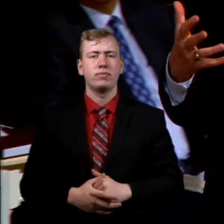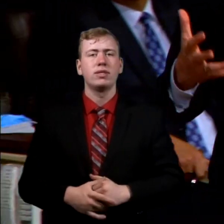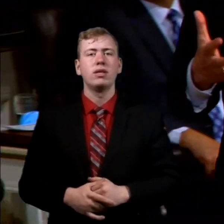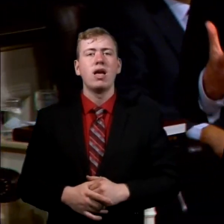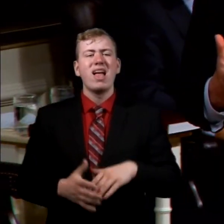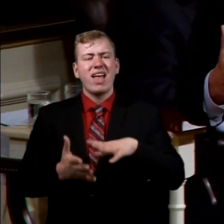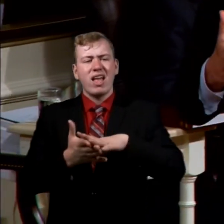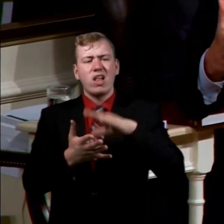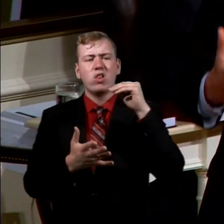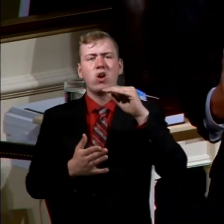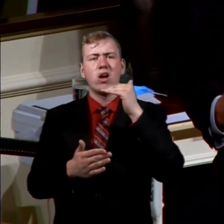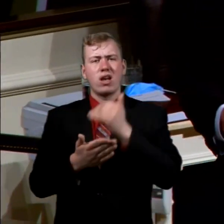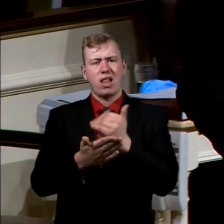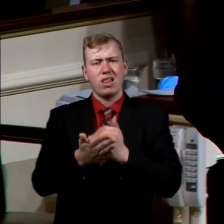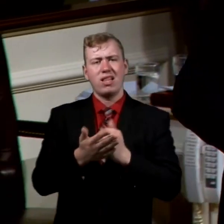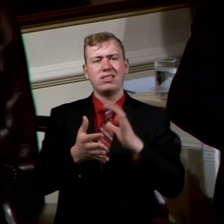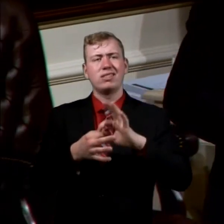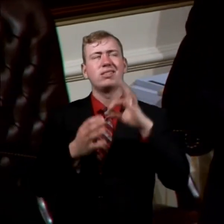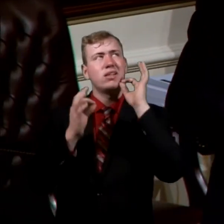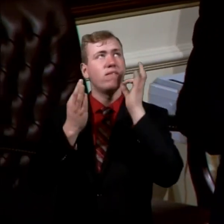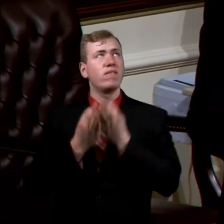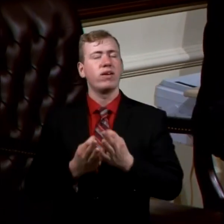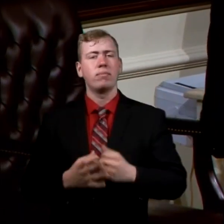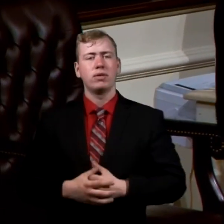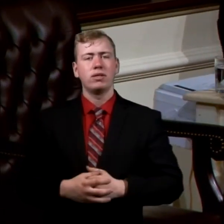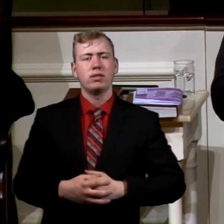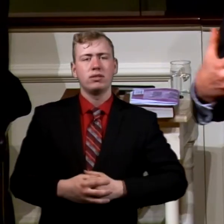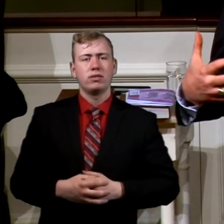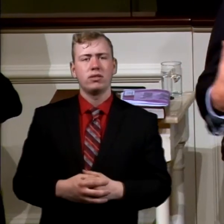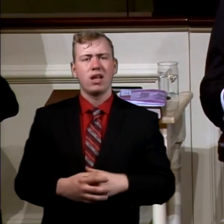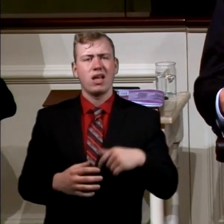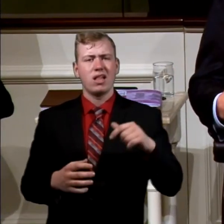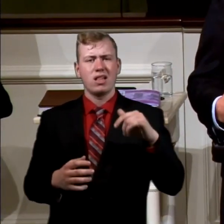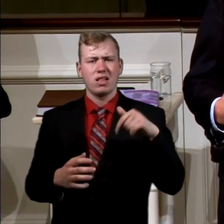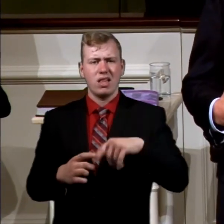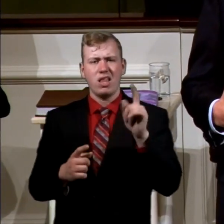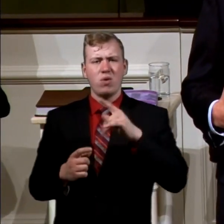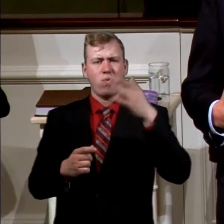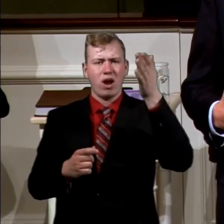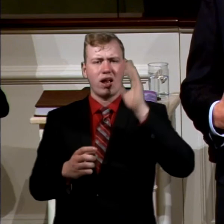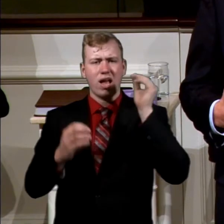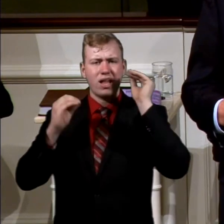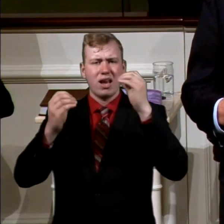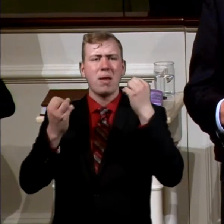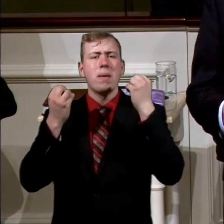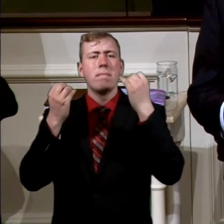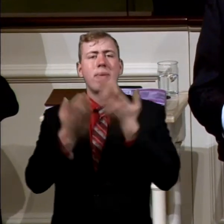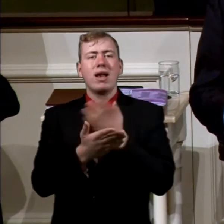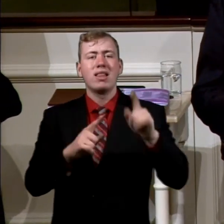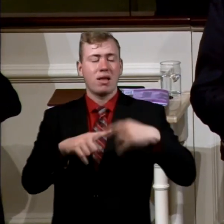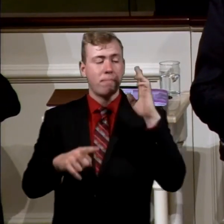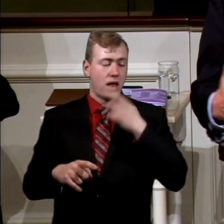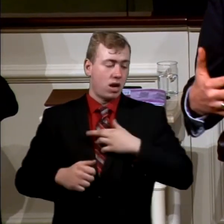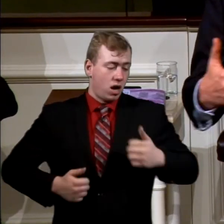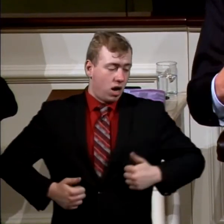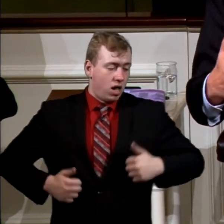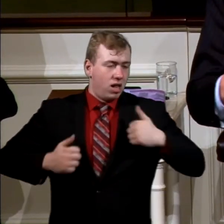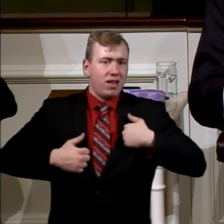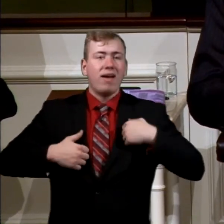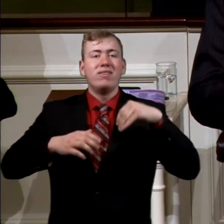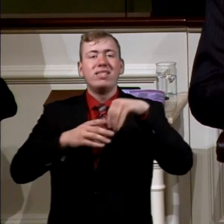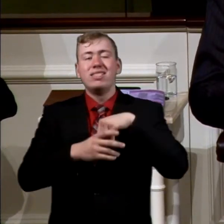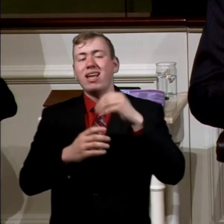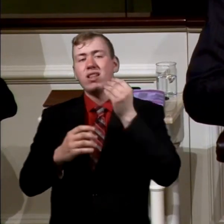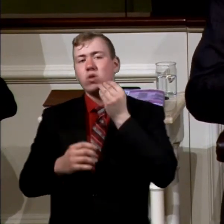learned lessons of family. You know, this is where God teaches us so many things about our life, is in the